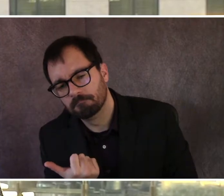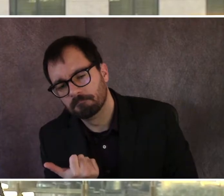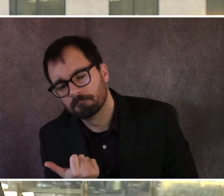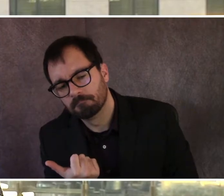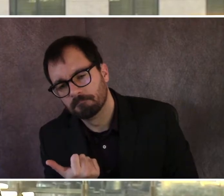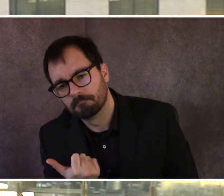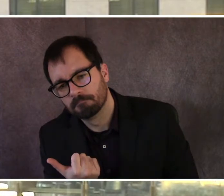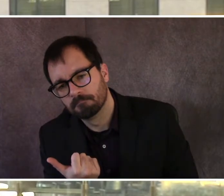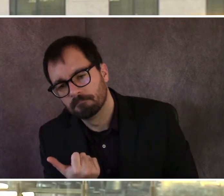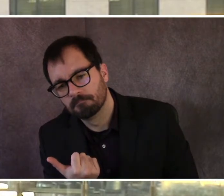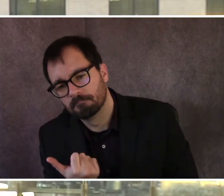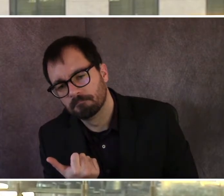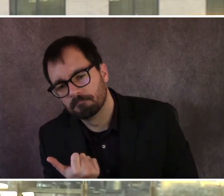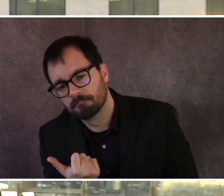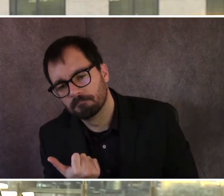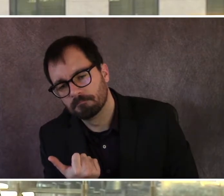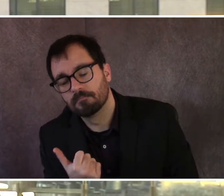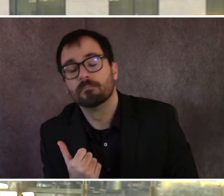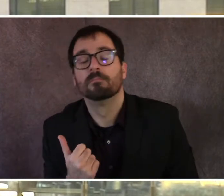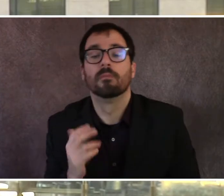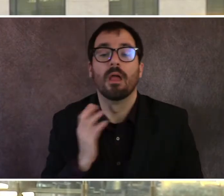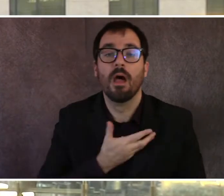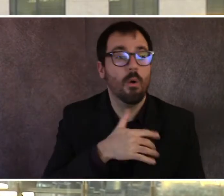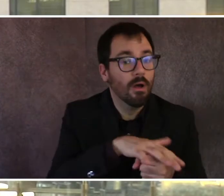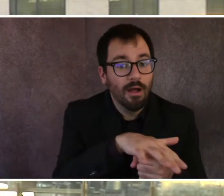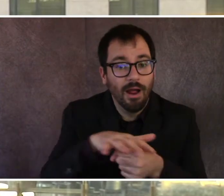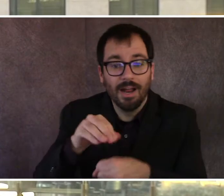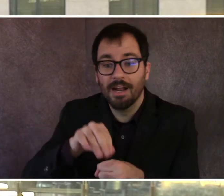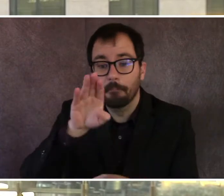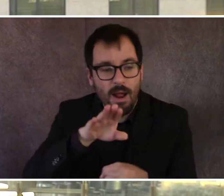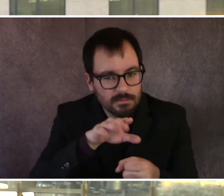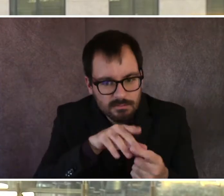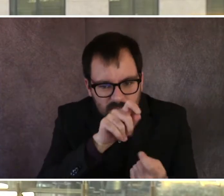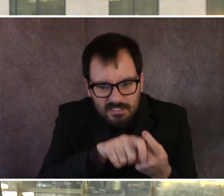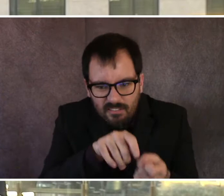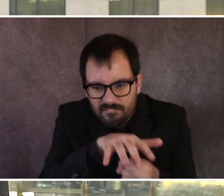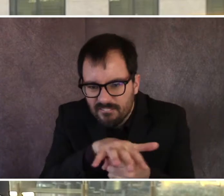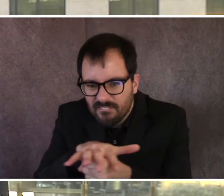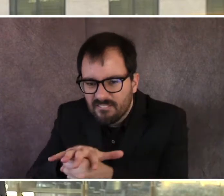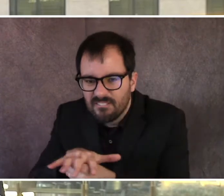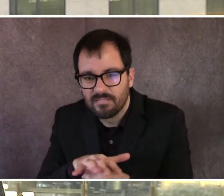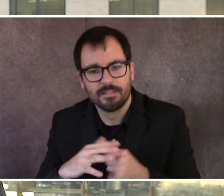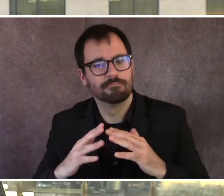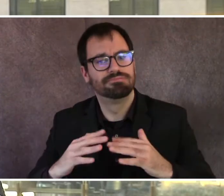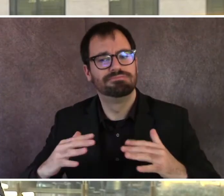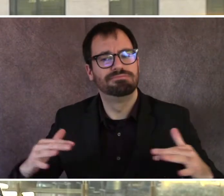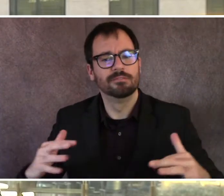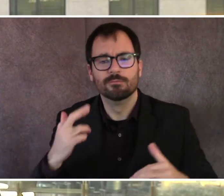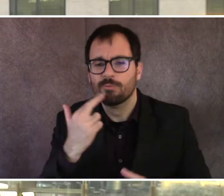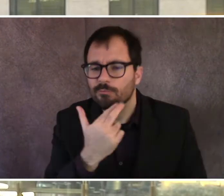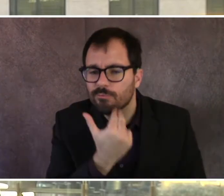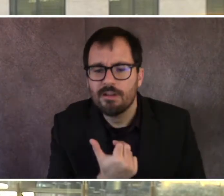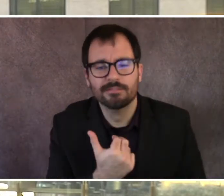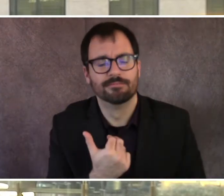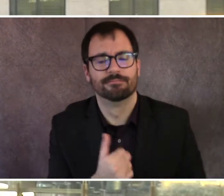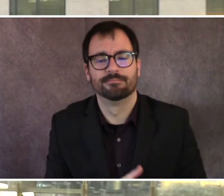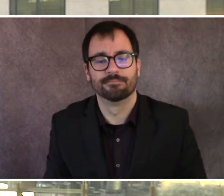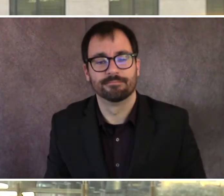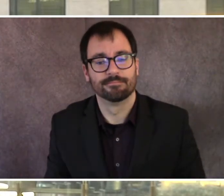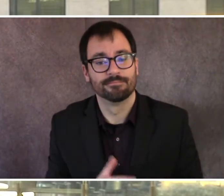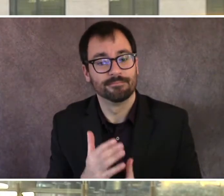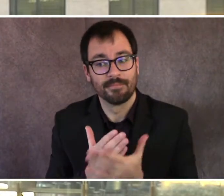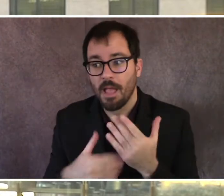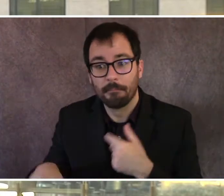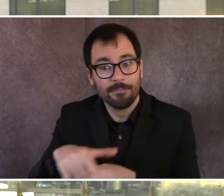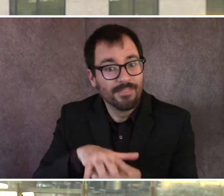Our neighborhoods, the diversity of our neighborhoods and our restaurants in our neighborhoods. Many of our neighborhoods now have small hotels and inns in them,